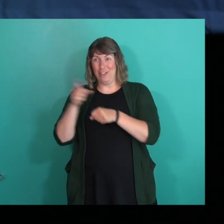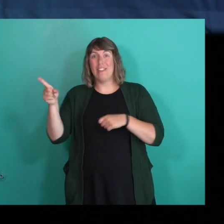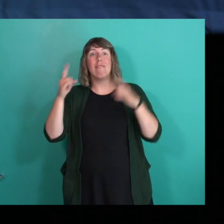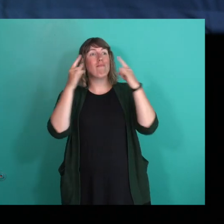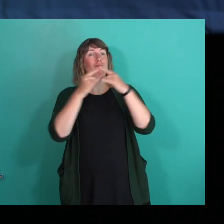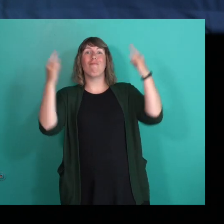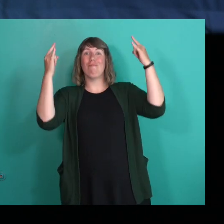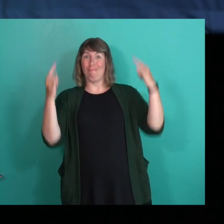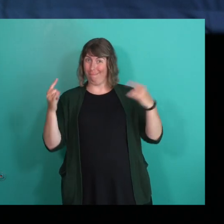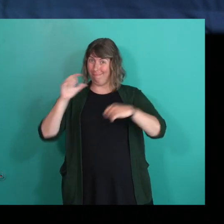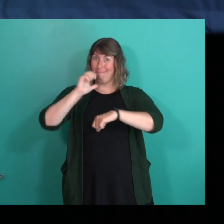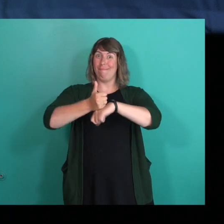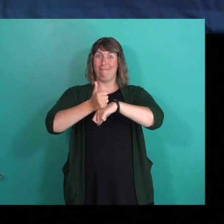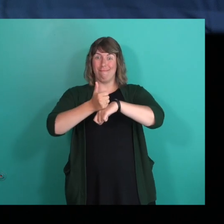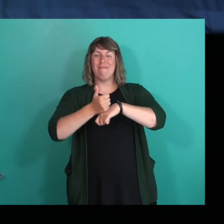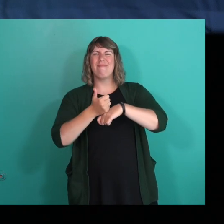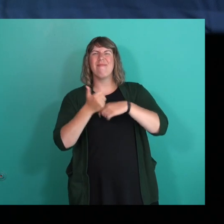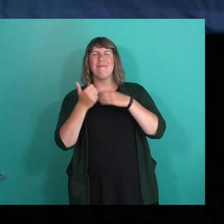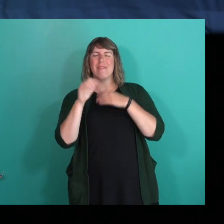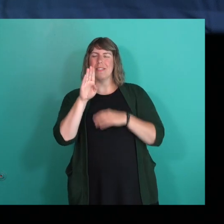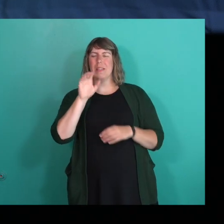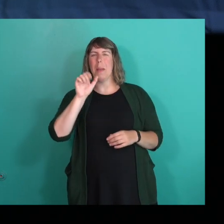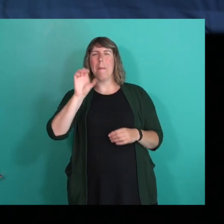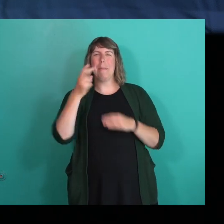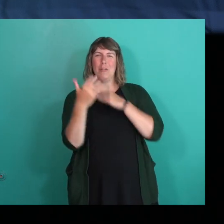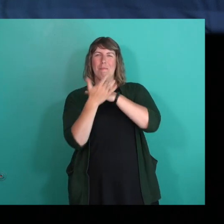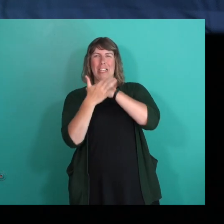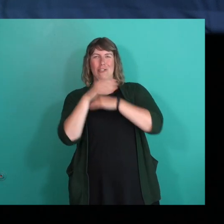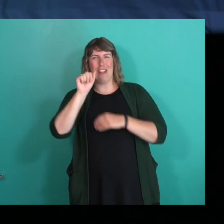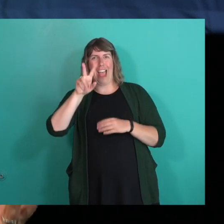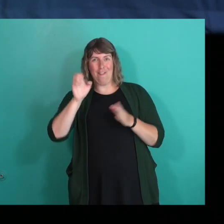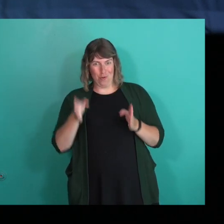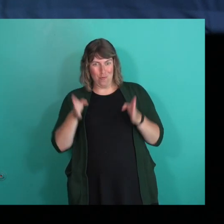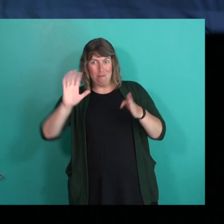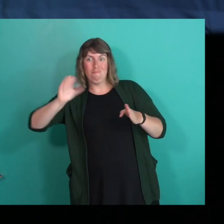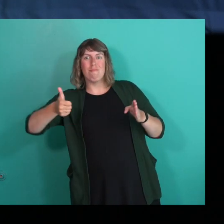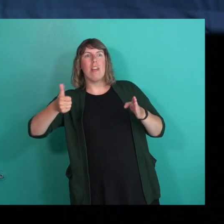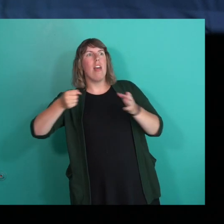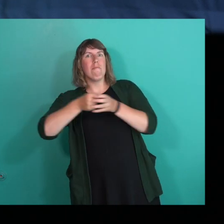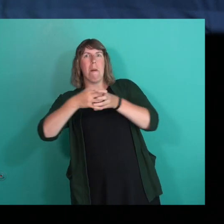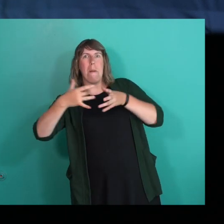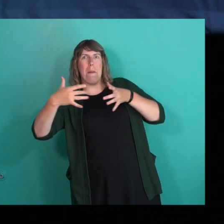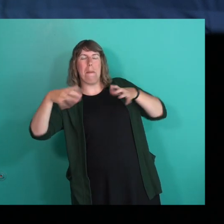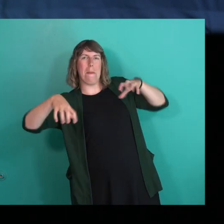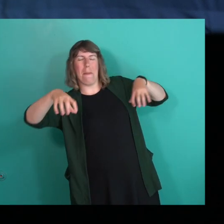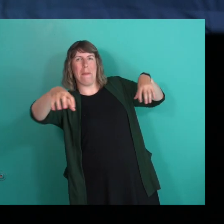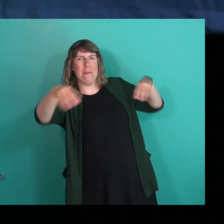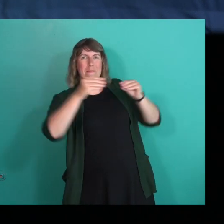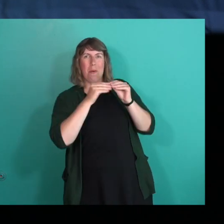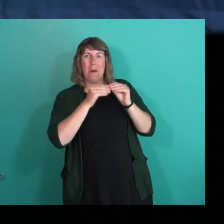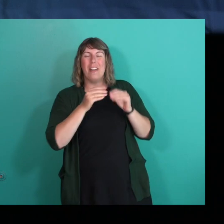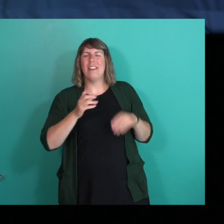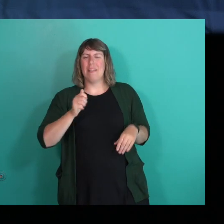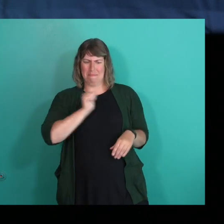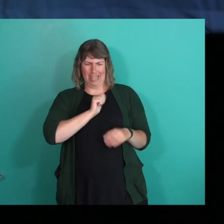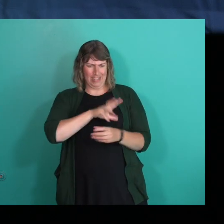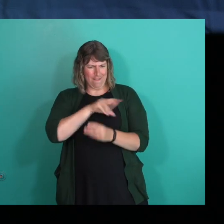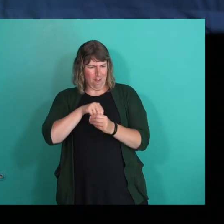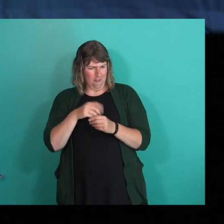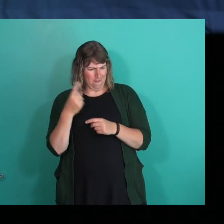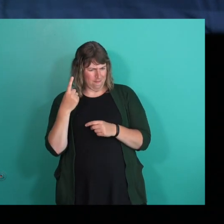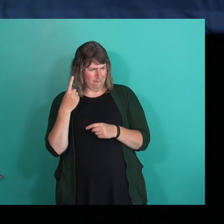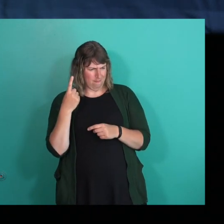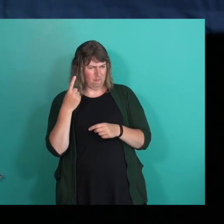tent going up along Beach Avenue and then over the years seeing it expand. And I had, I myself was there one year.